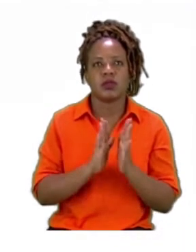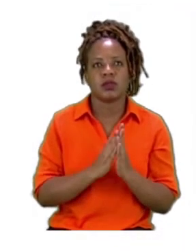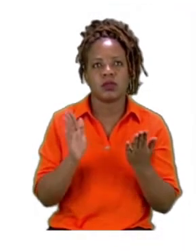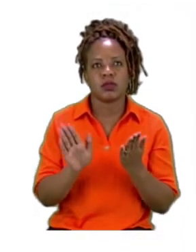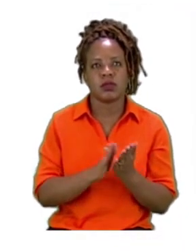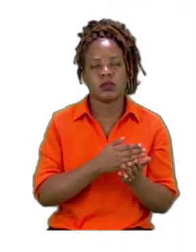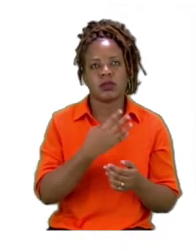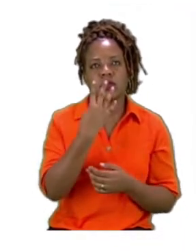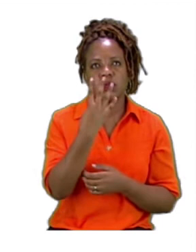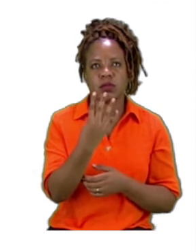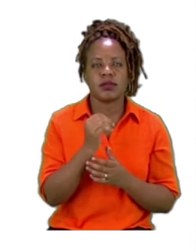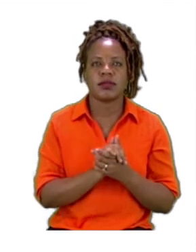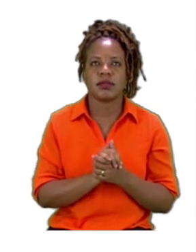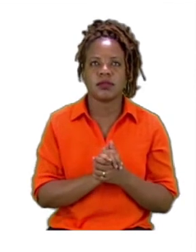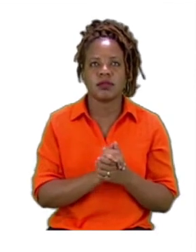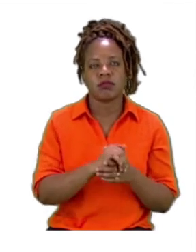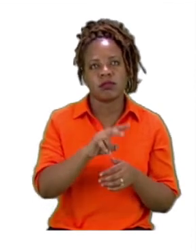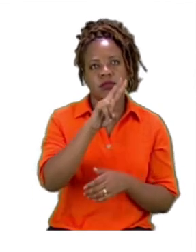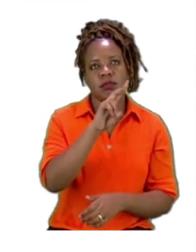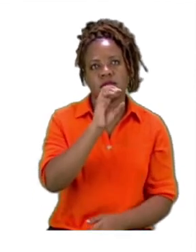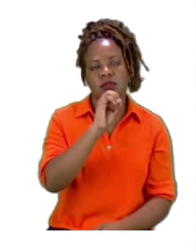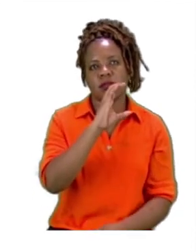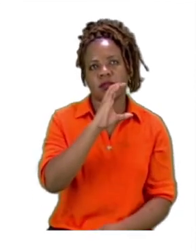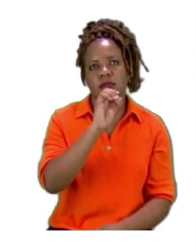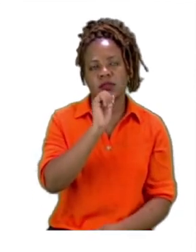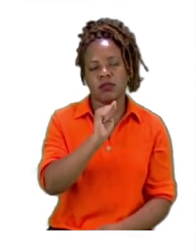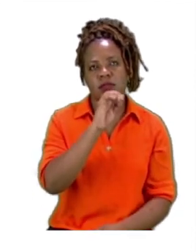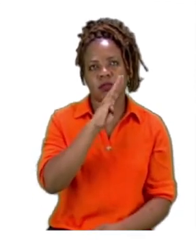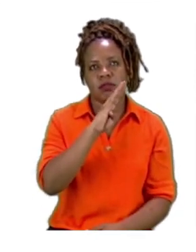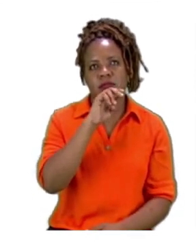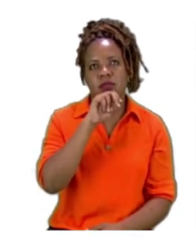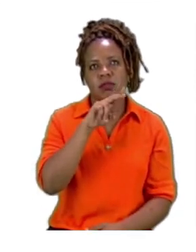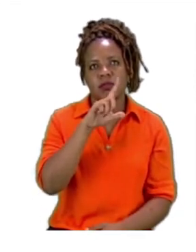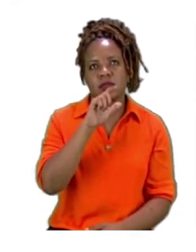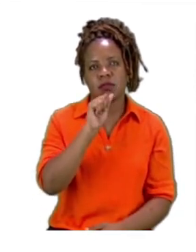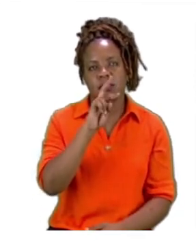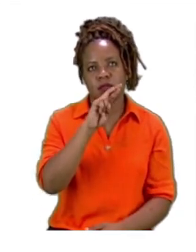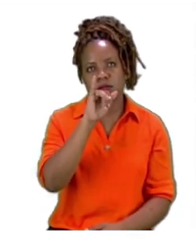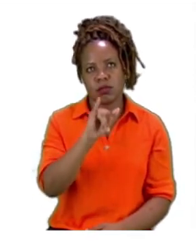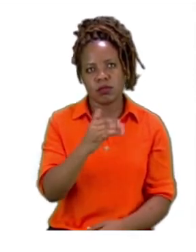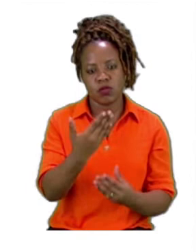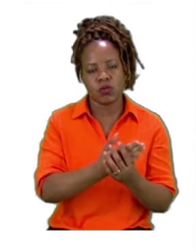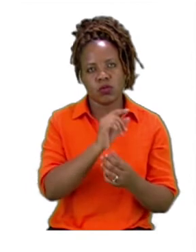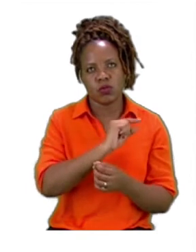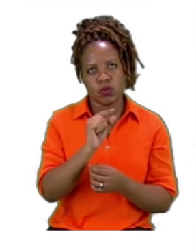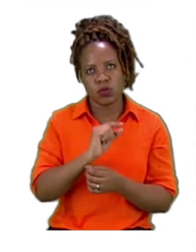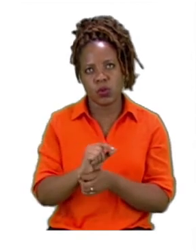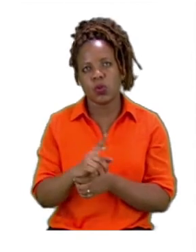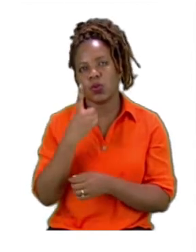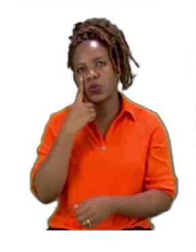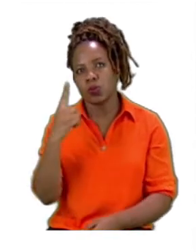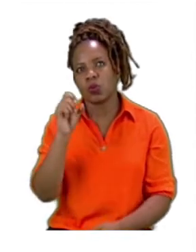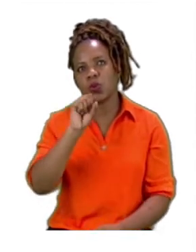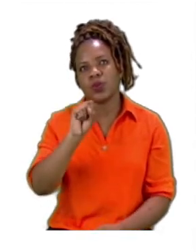On page 4, we are going to be doing vocabulary words and sight words. Now, some of these words are new to